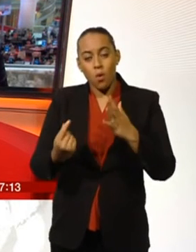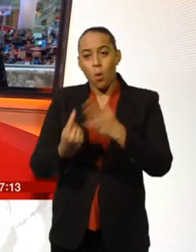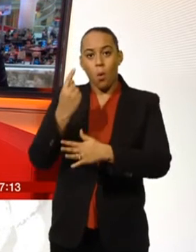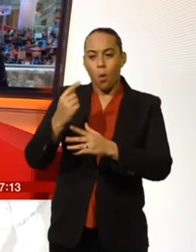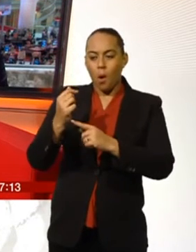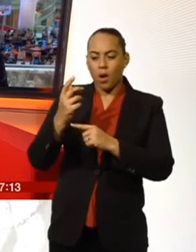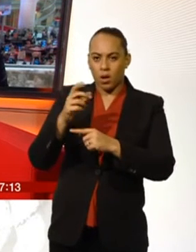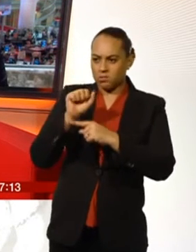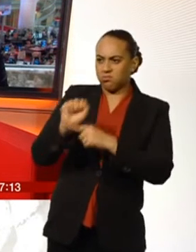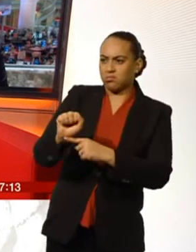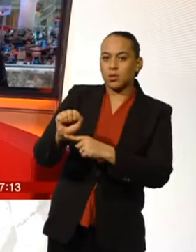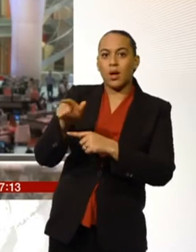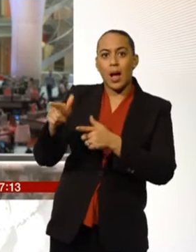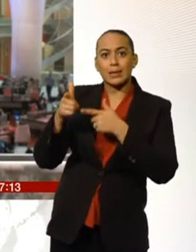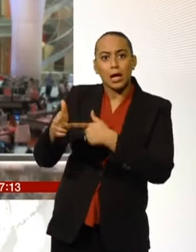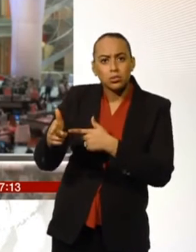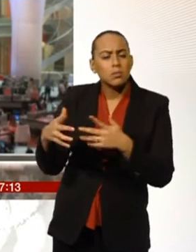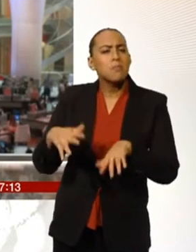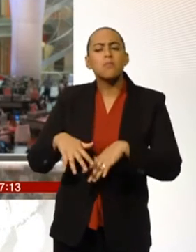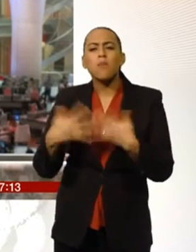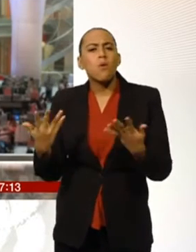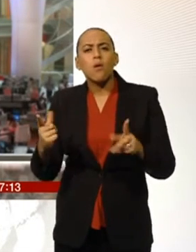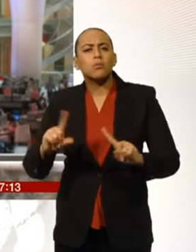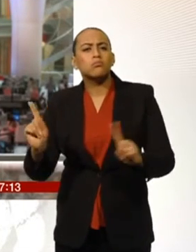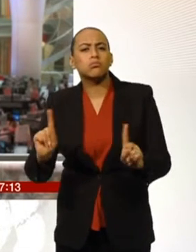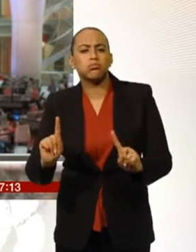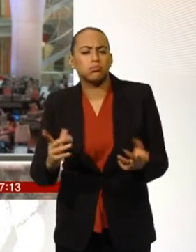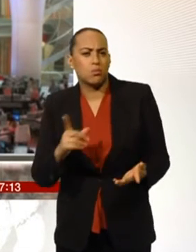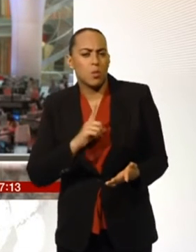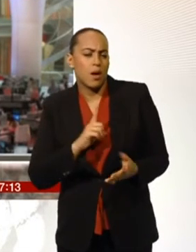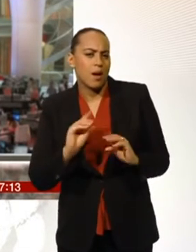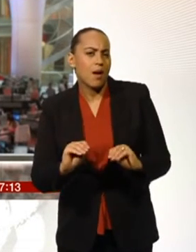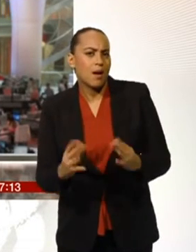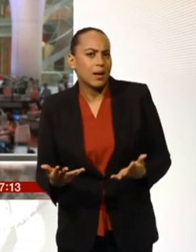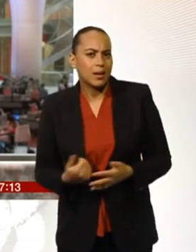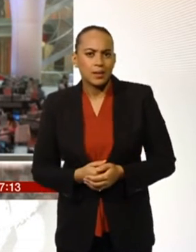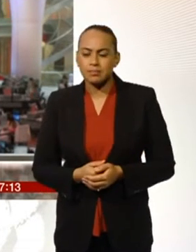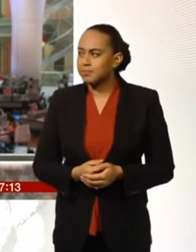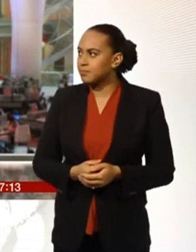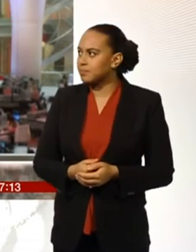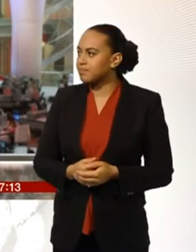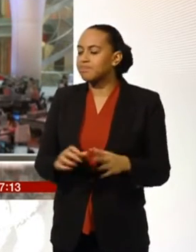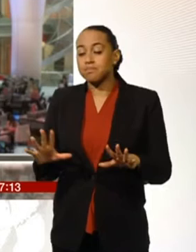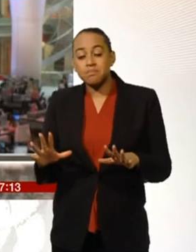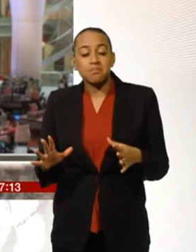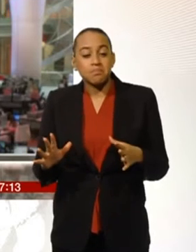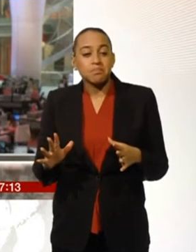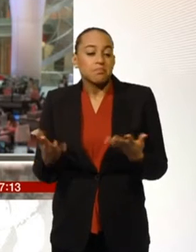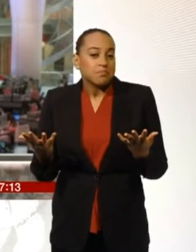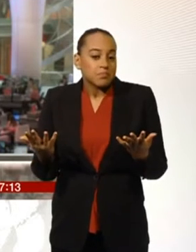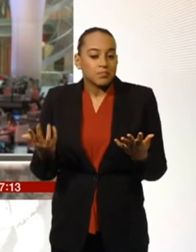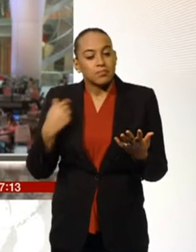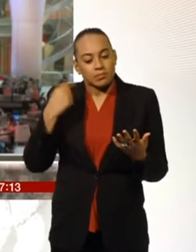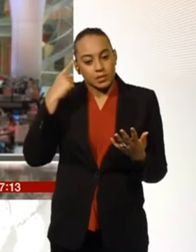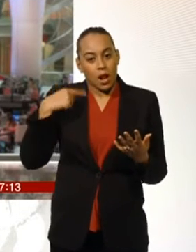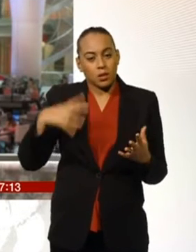what's expected to happen? I think it's because we've had a good look at what we have and the capability we have on our